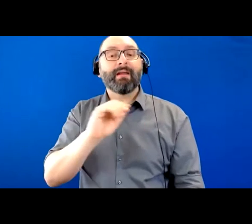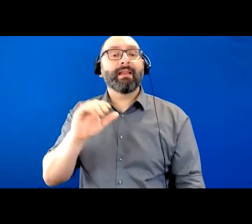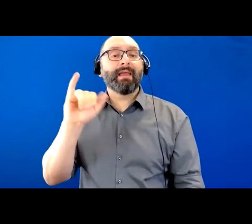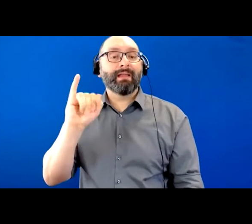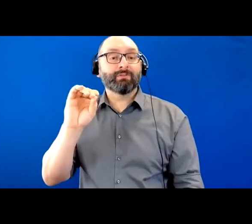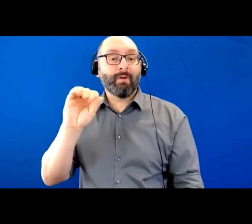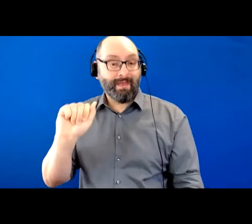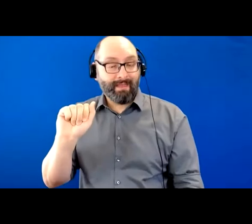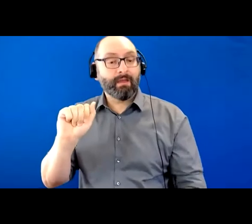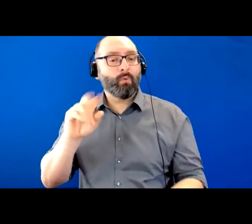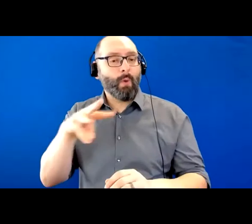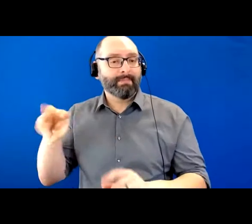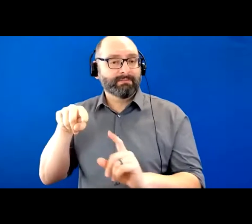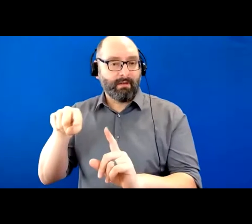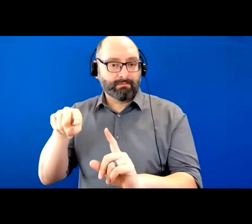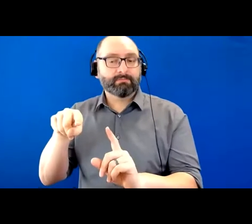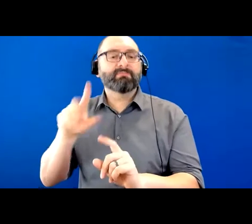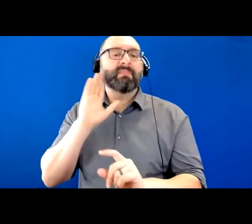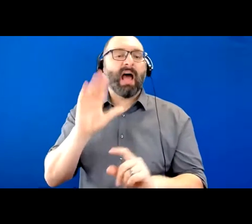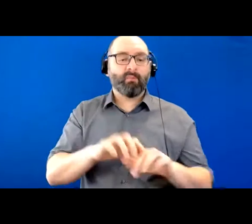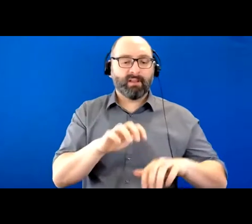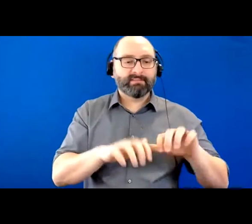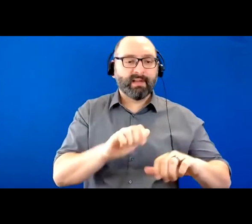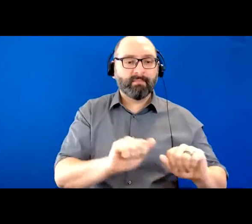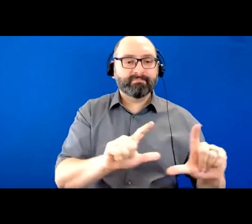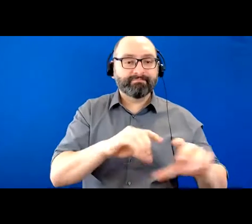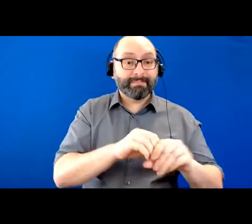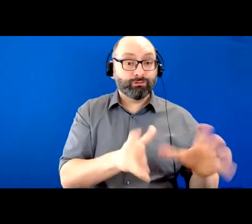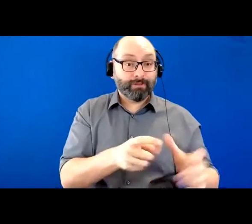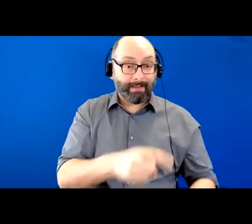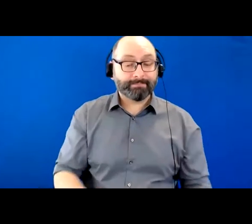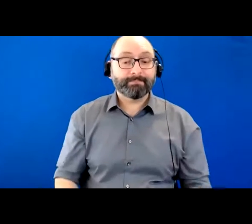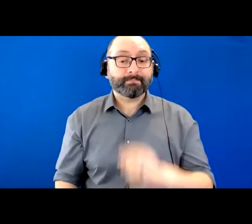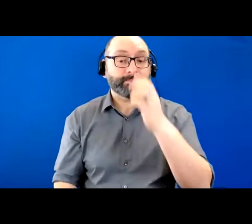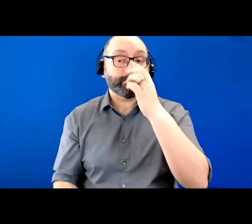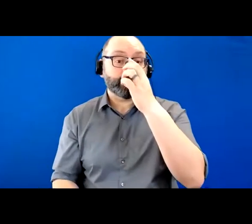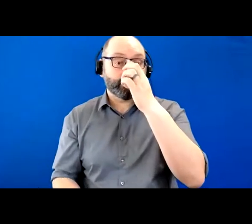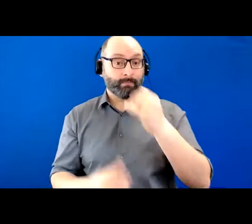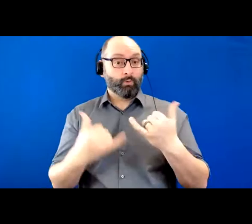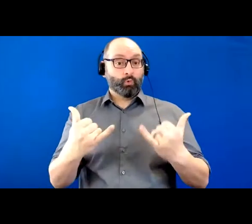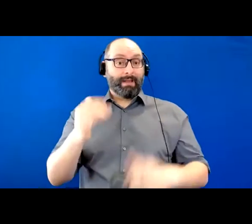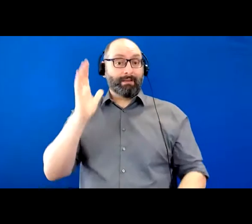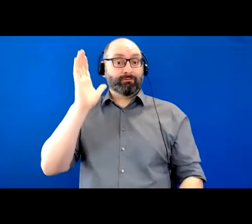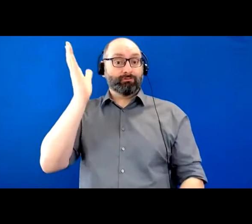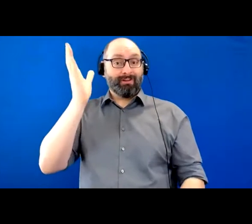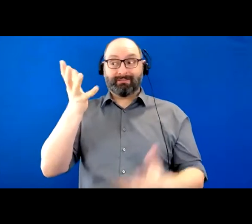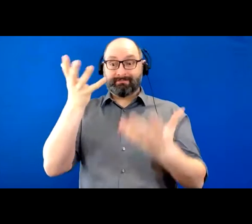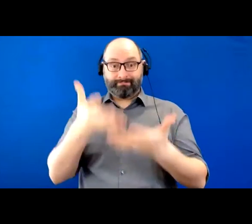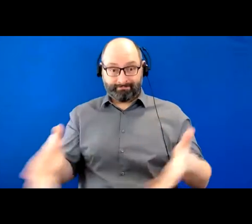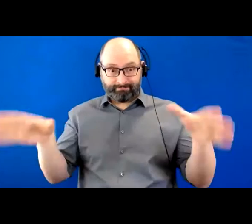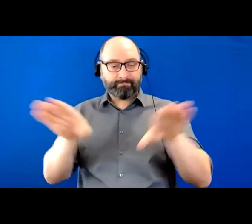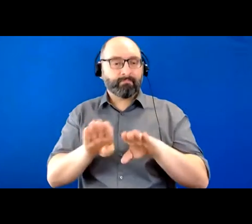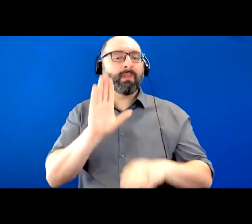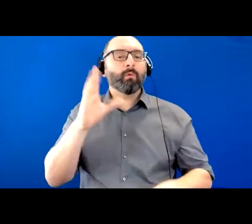on Aging websites, which I will put into the chat. At the end of today's talk, we will put a link to a course